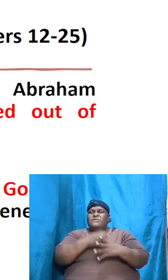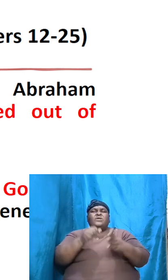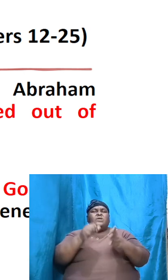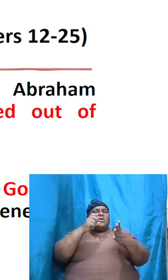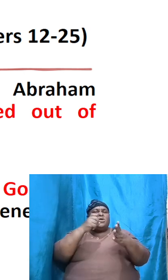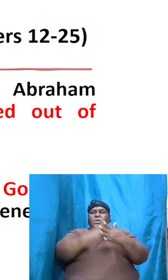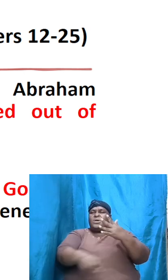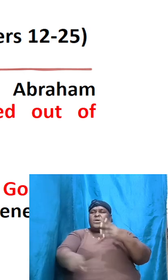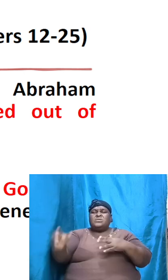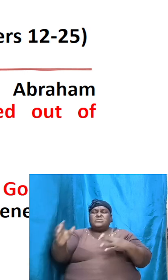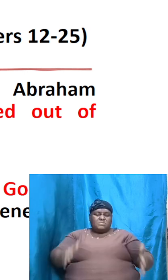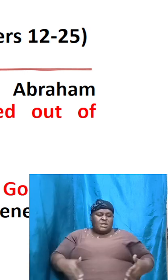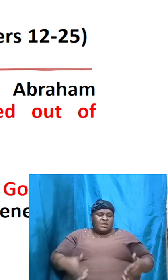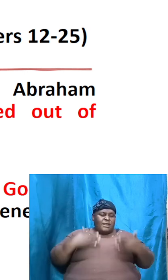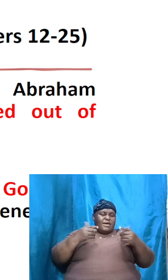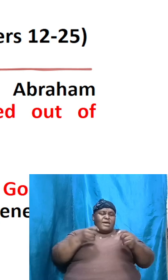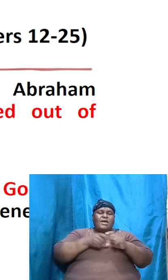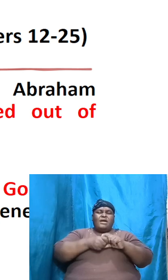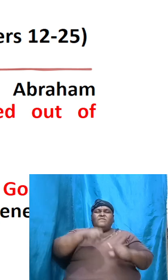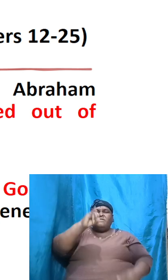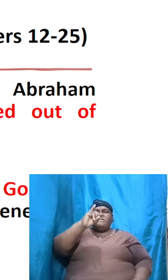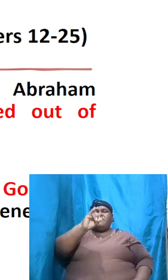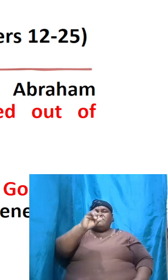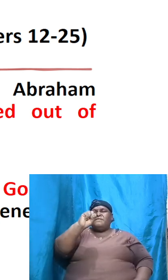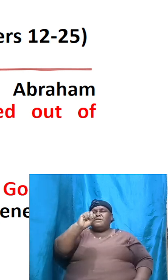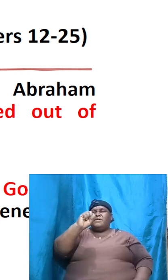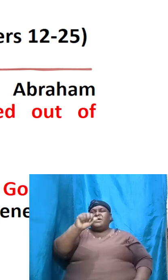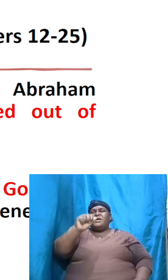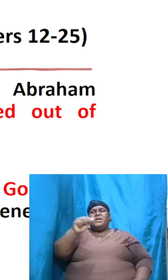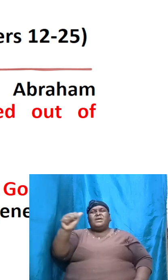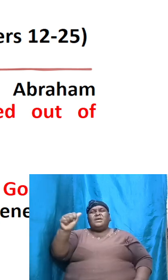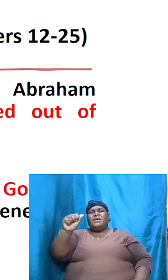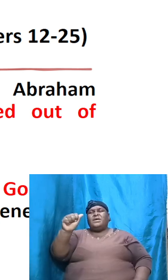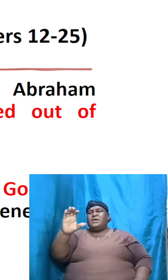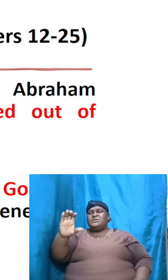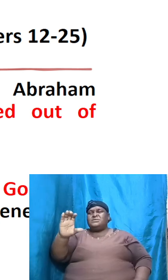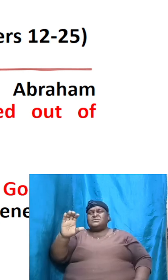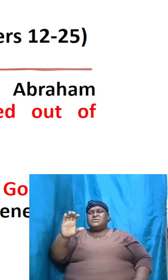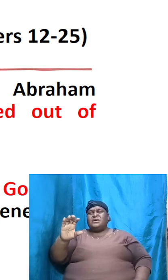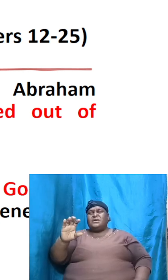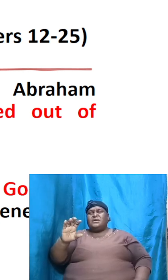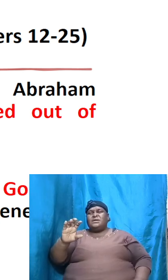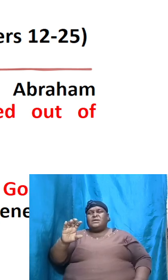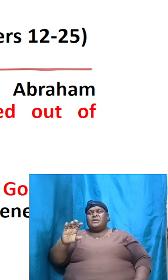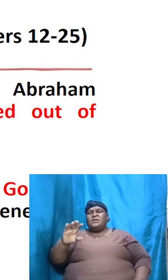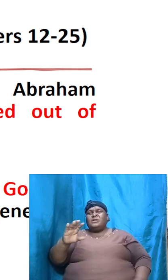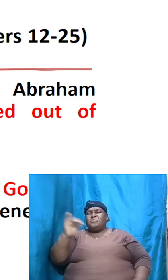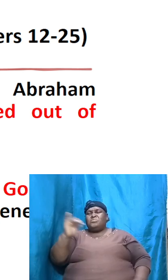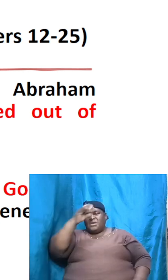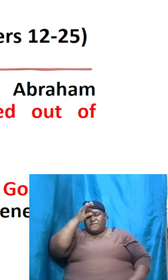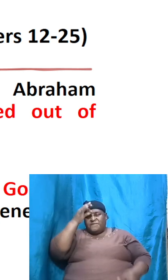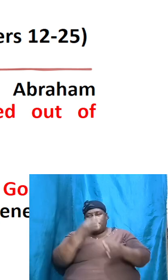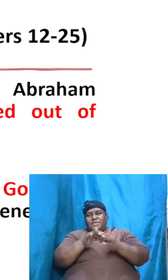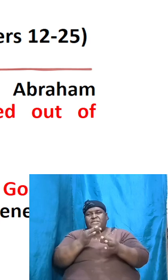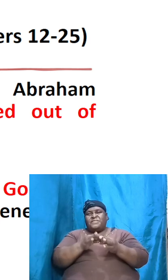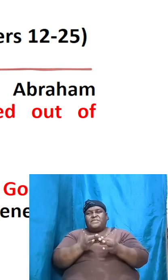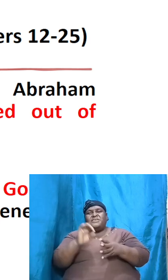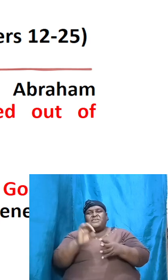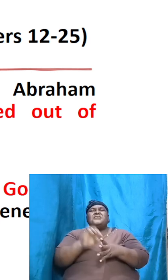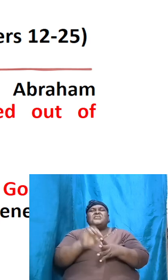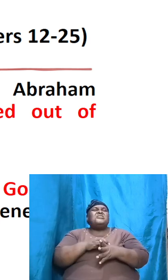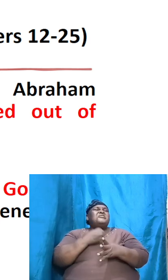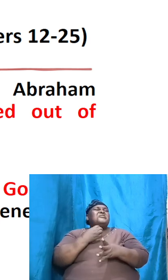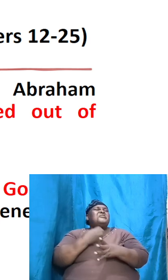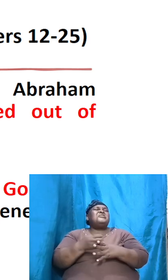Isaac his son the hear by faith even if it cost